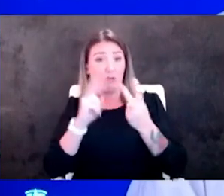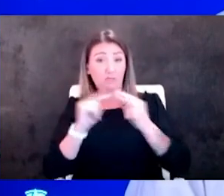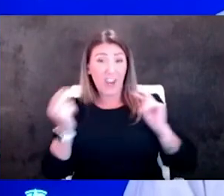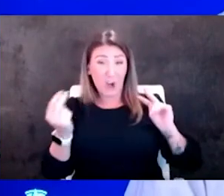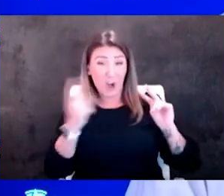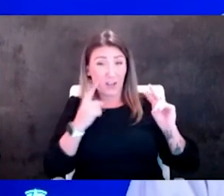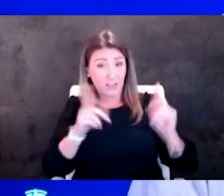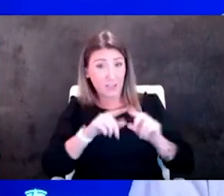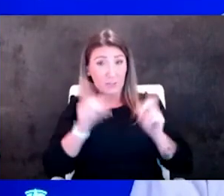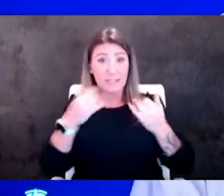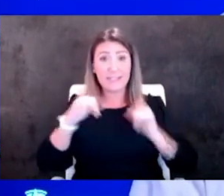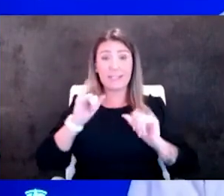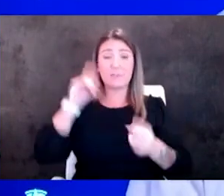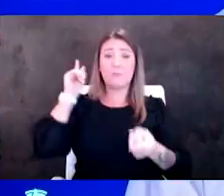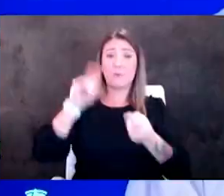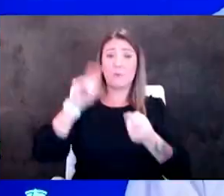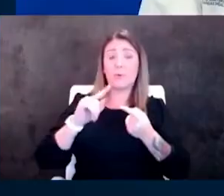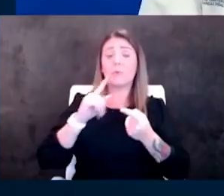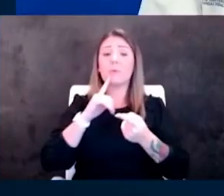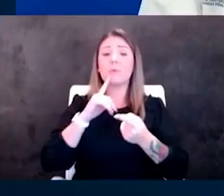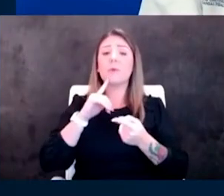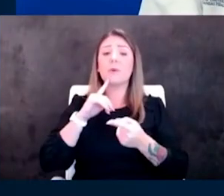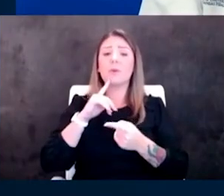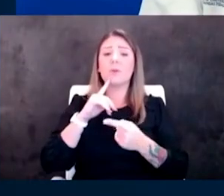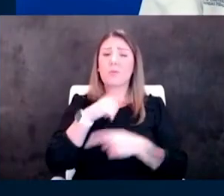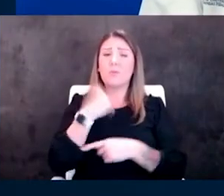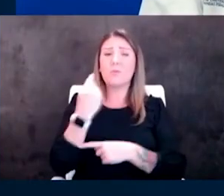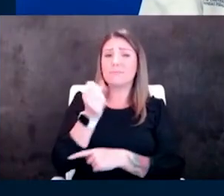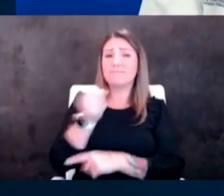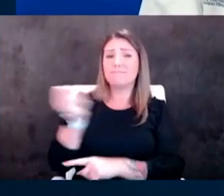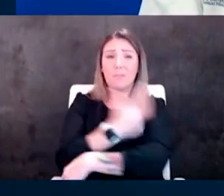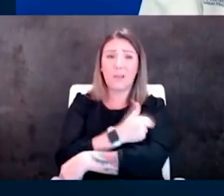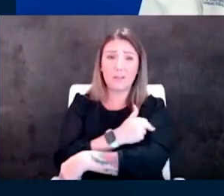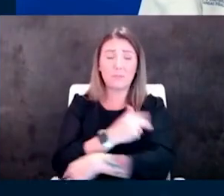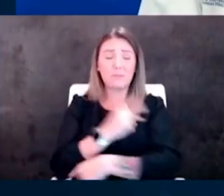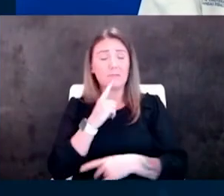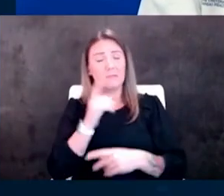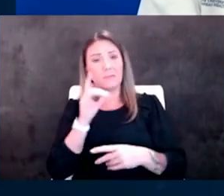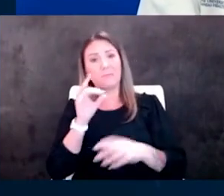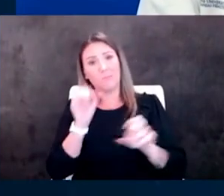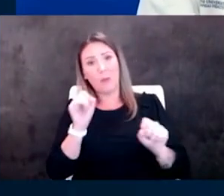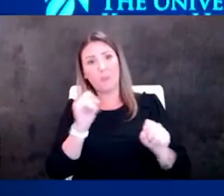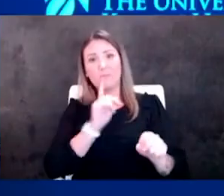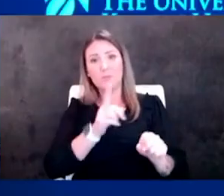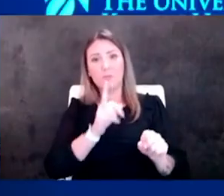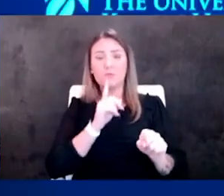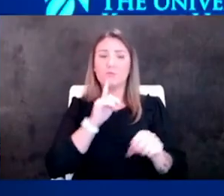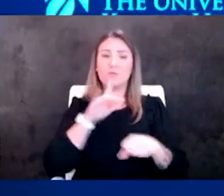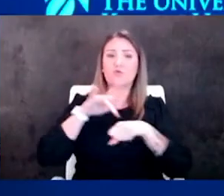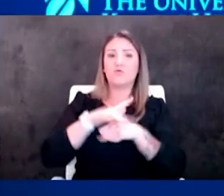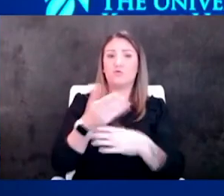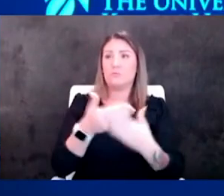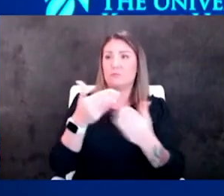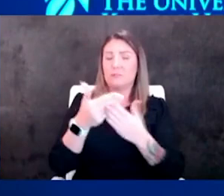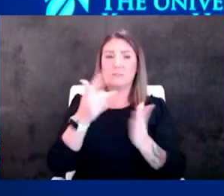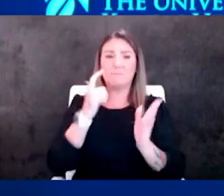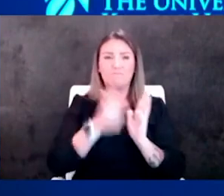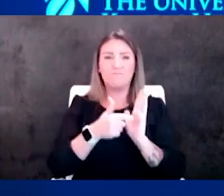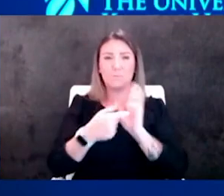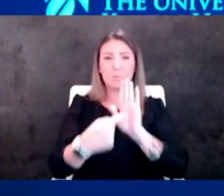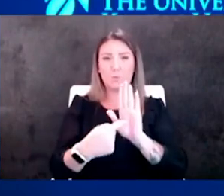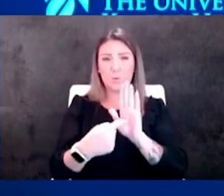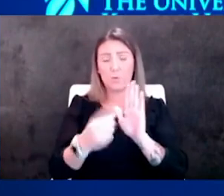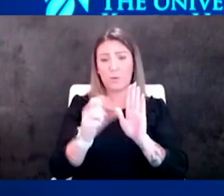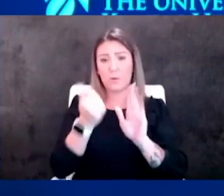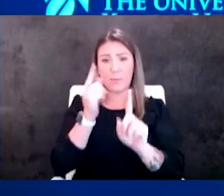still reduce our risk of hospitalization yeah i think that's probably where we're going to land i think early indications are showing some of that and then the other point is it's probably